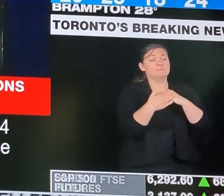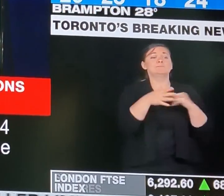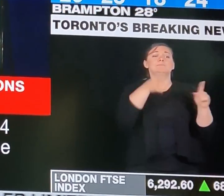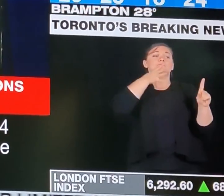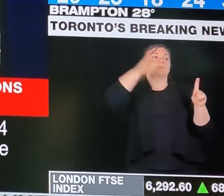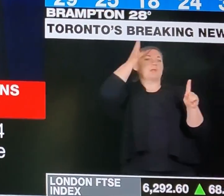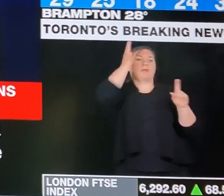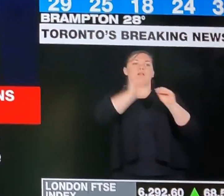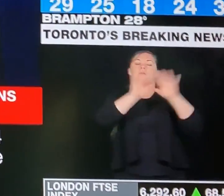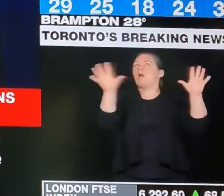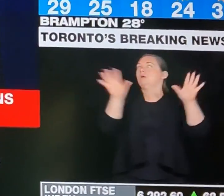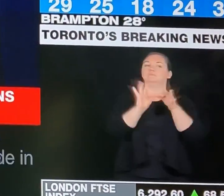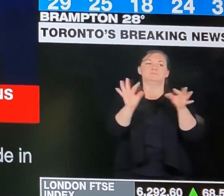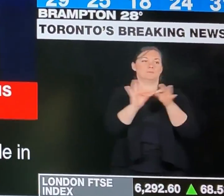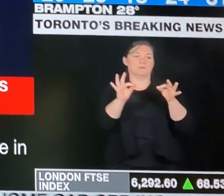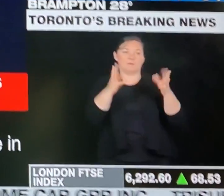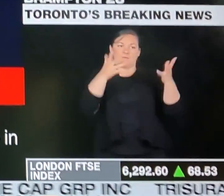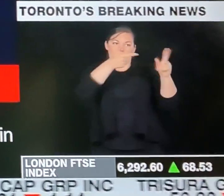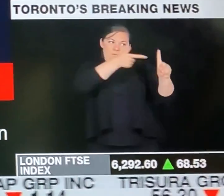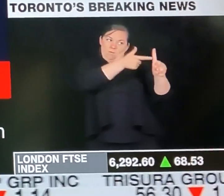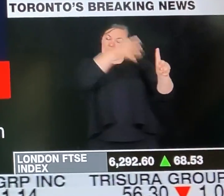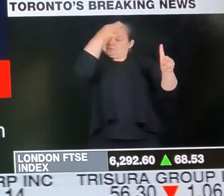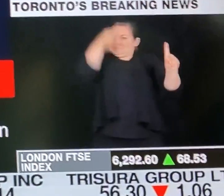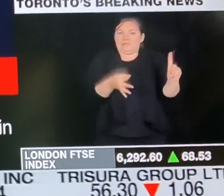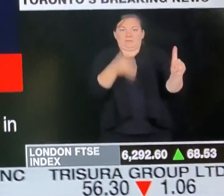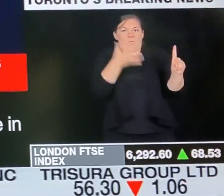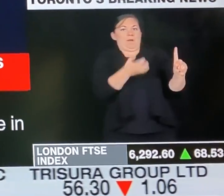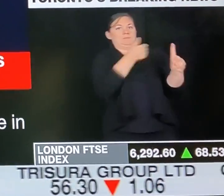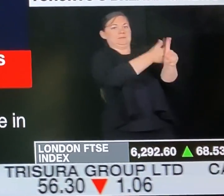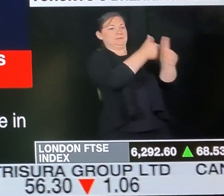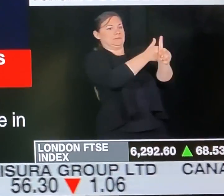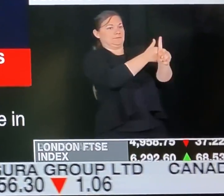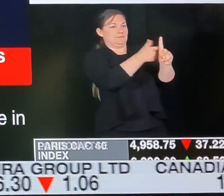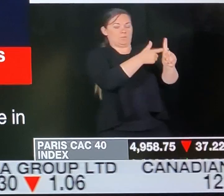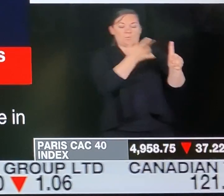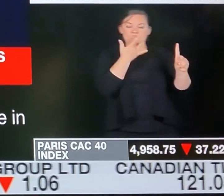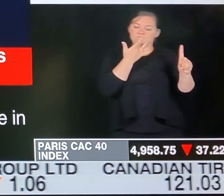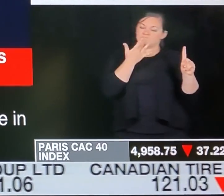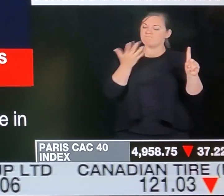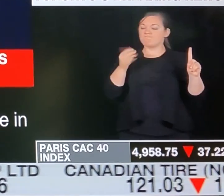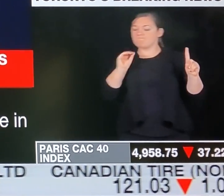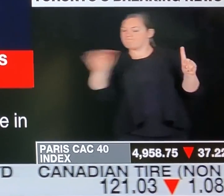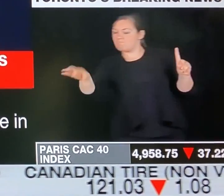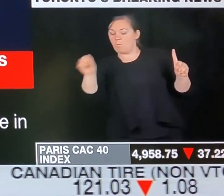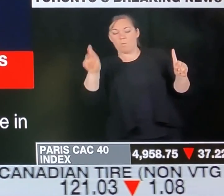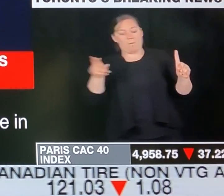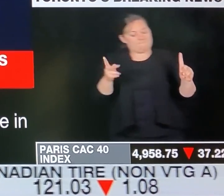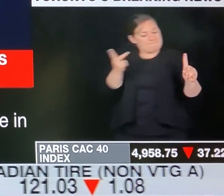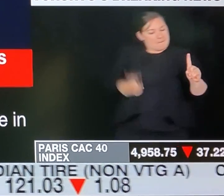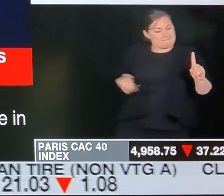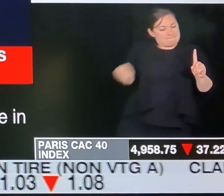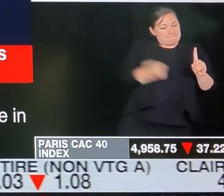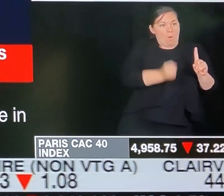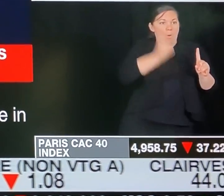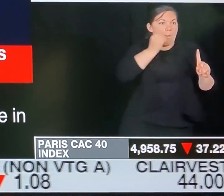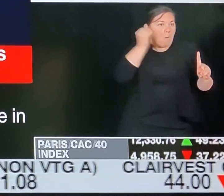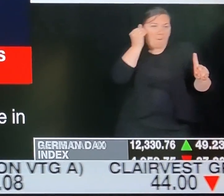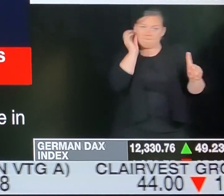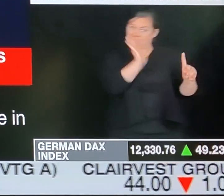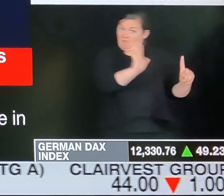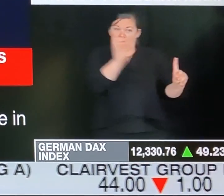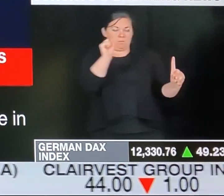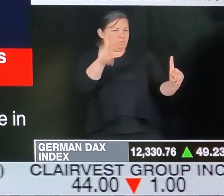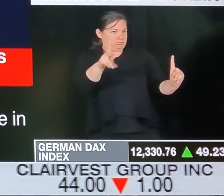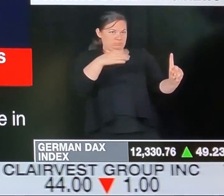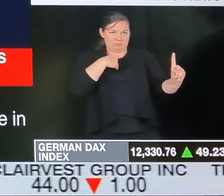Her people funding is up. We're investing in the grant for student needs an additional $730 million to